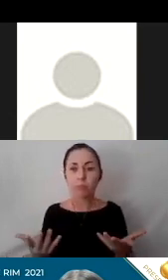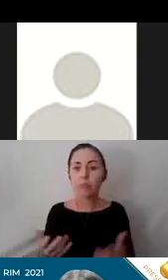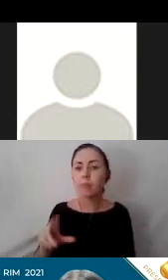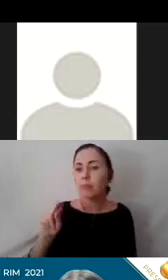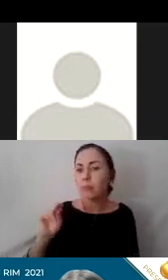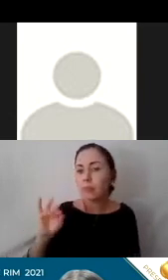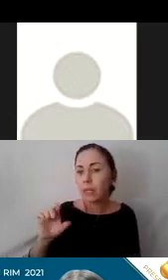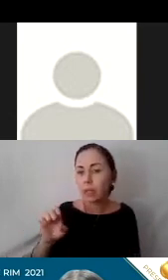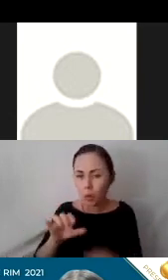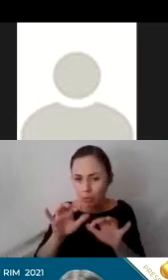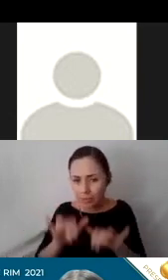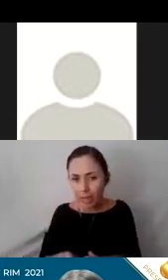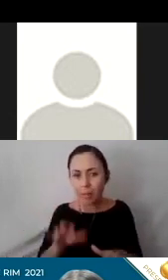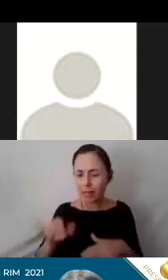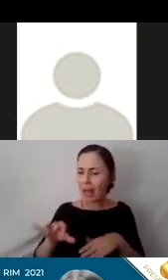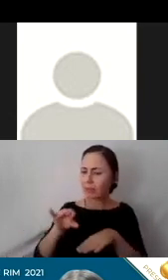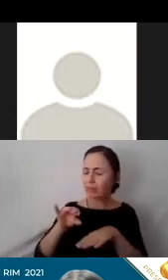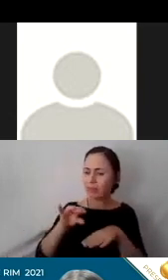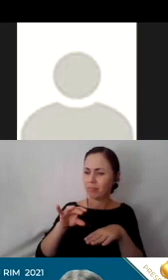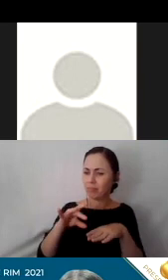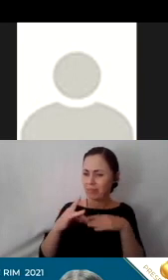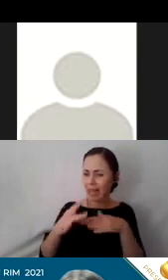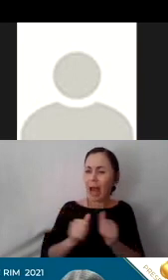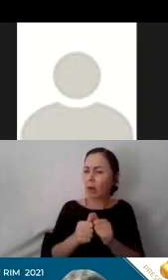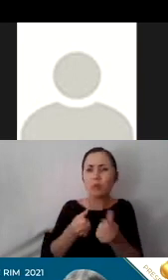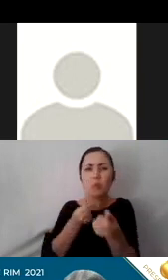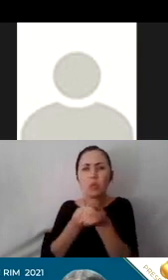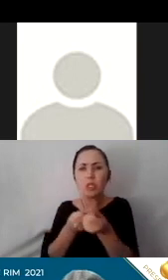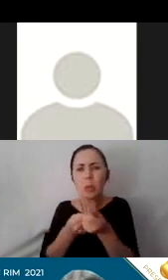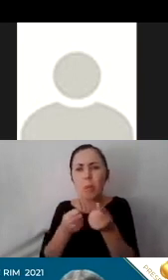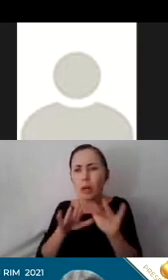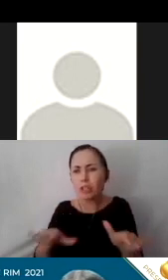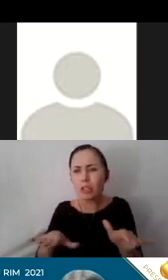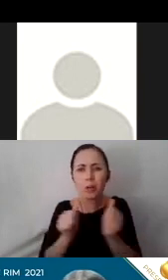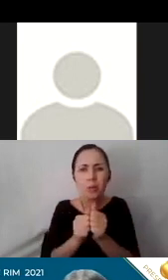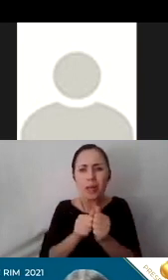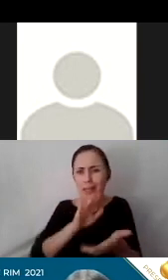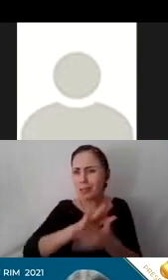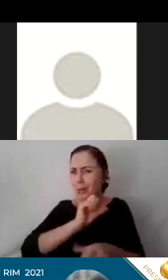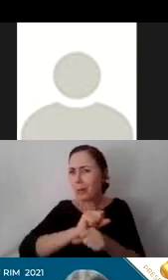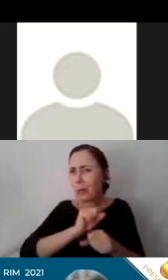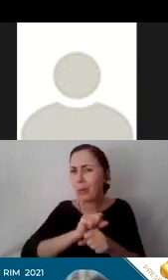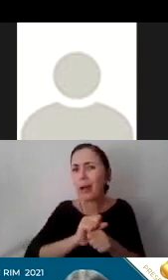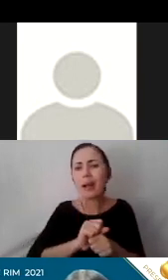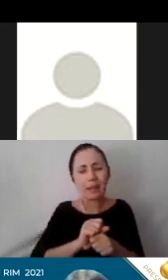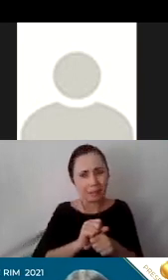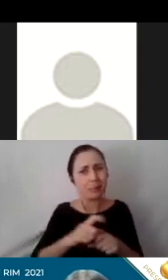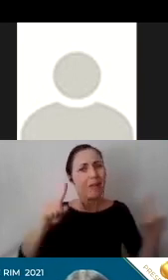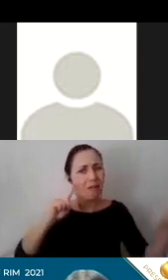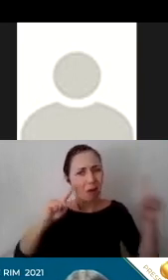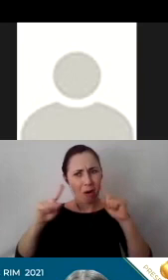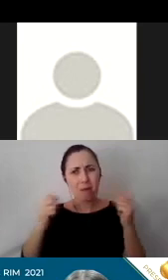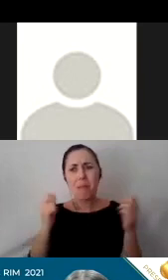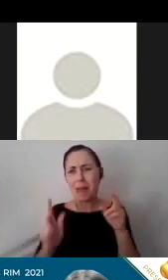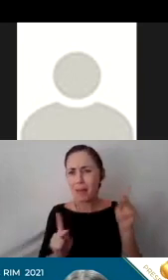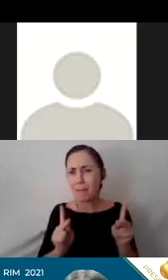puts in the guidance and how to support kids with schoolwork. And we've heard that there's been a lot of, I